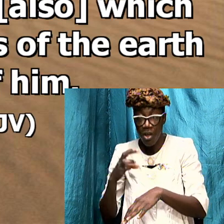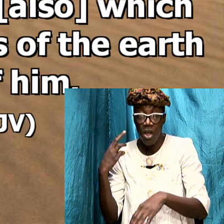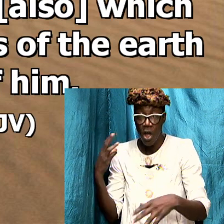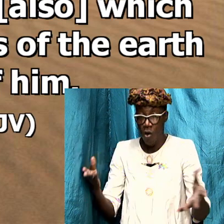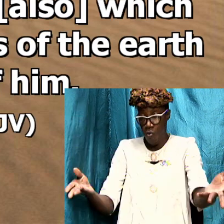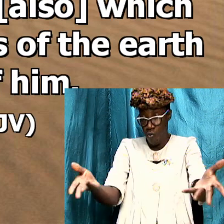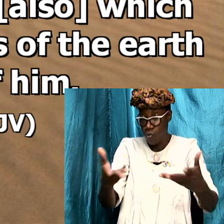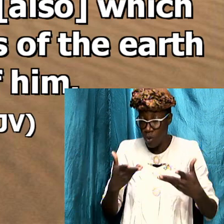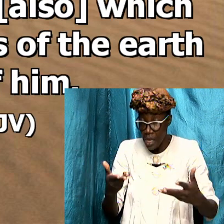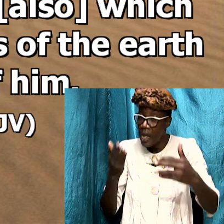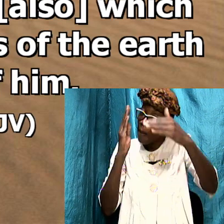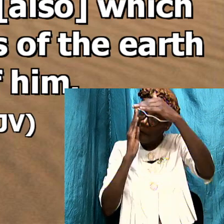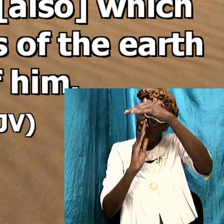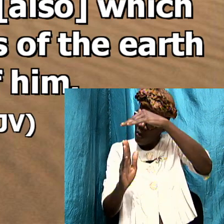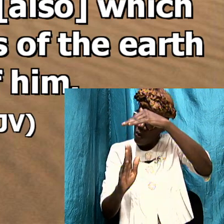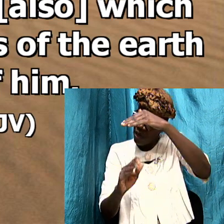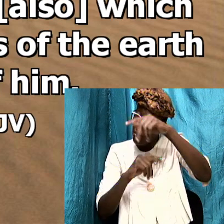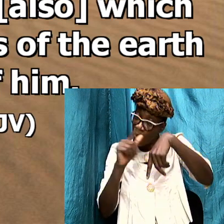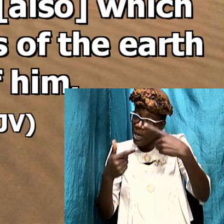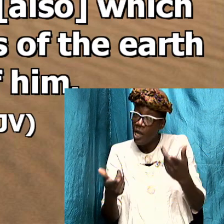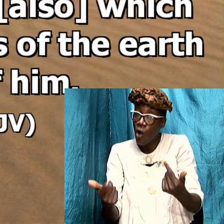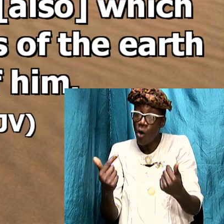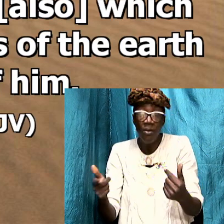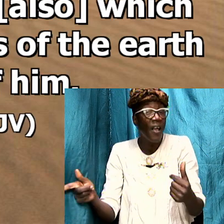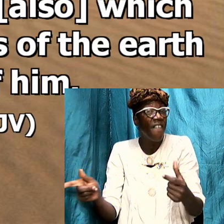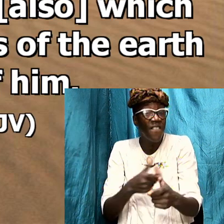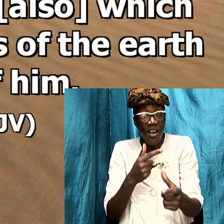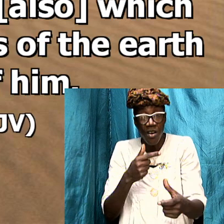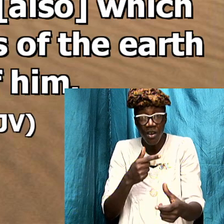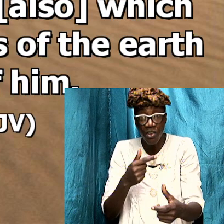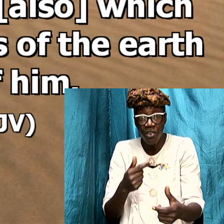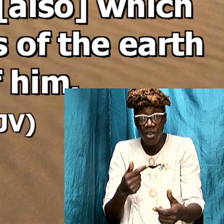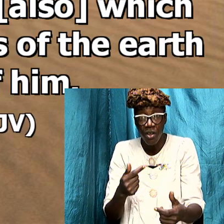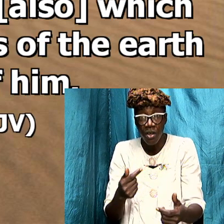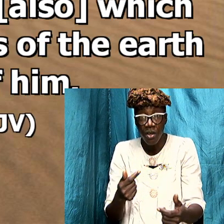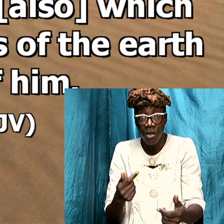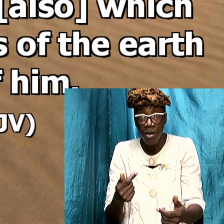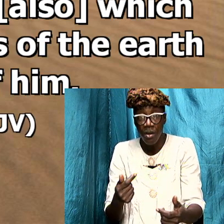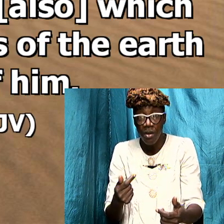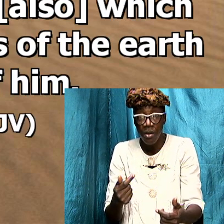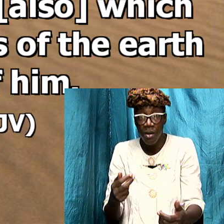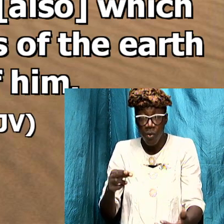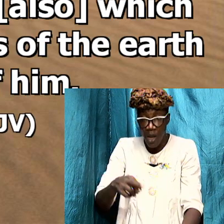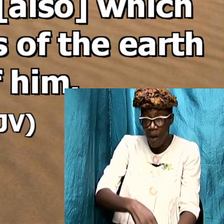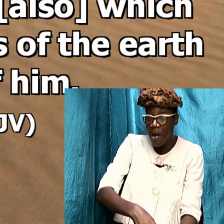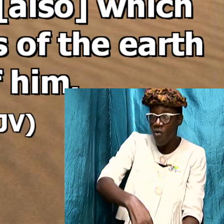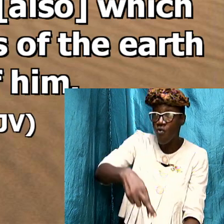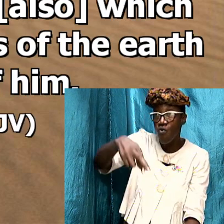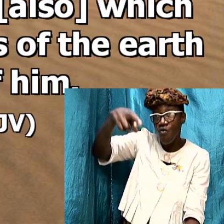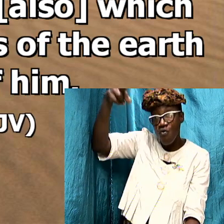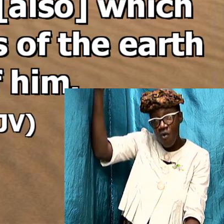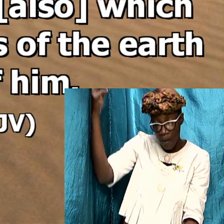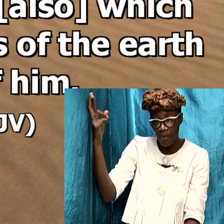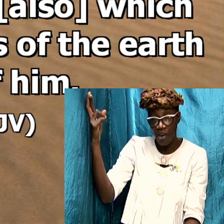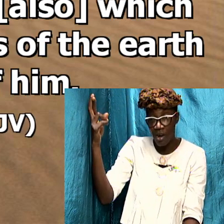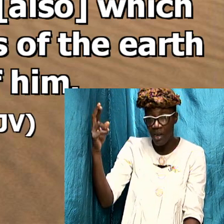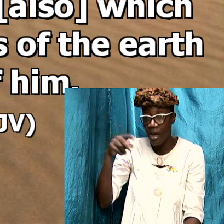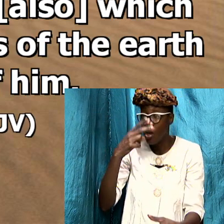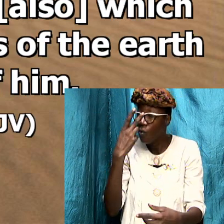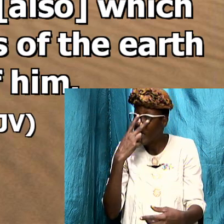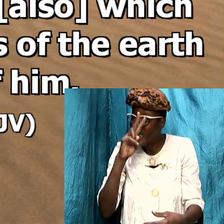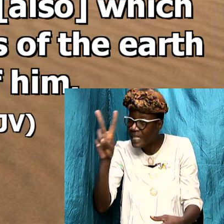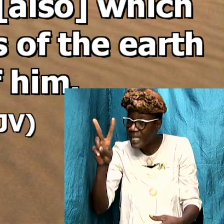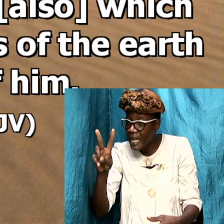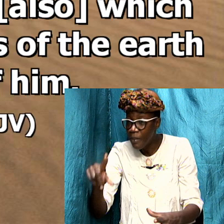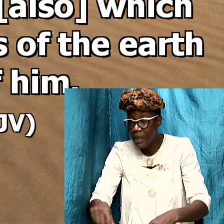when he comes for us first we will be raptured and we will see him and that will be a great